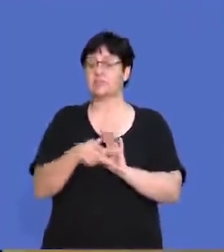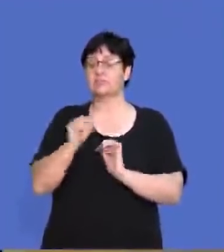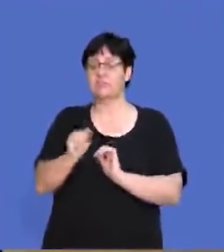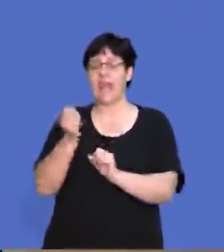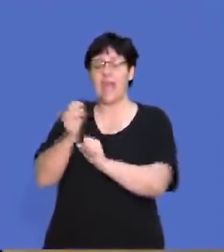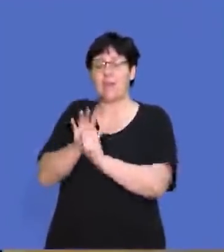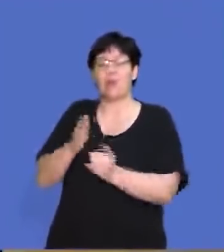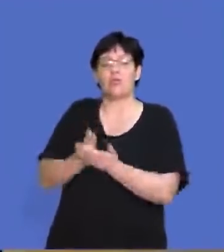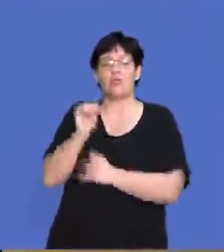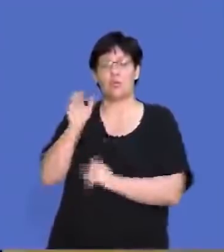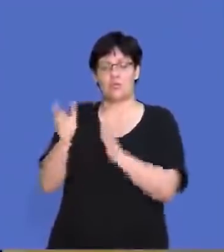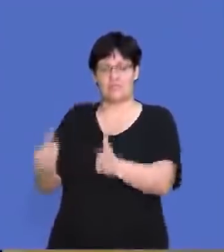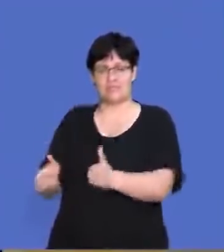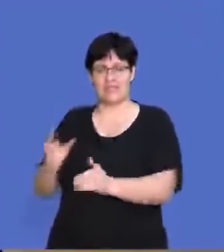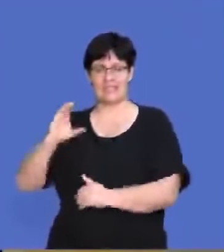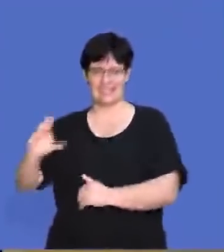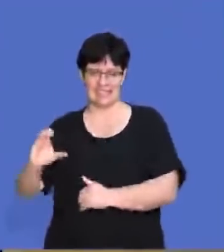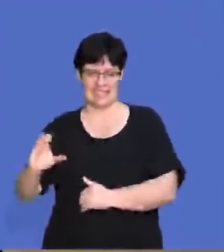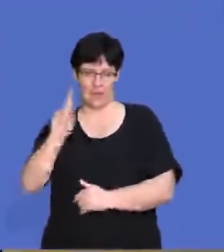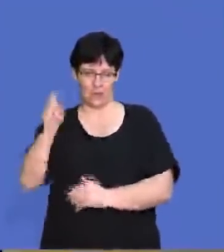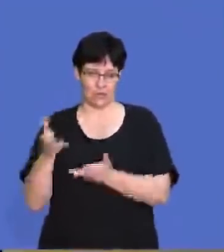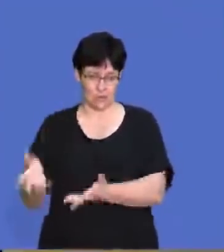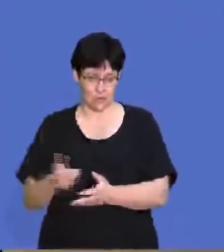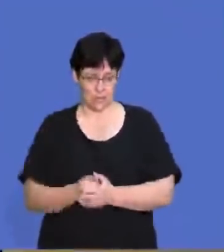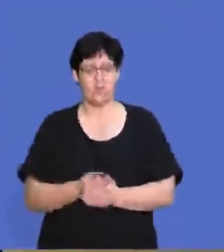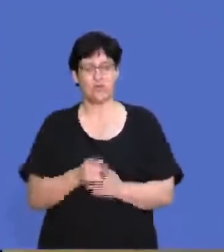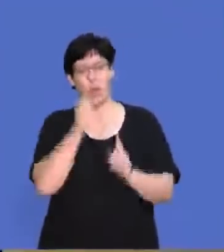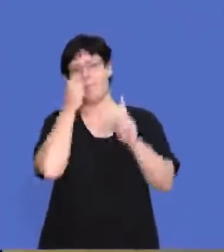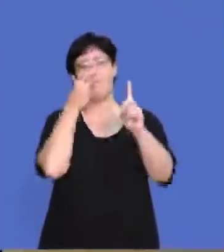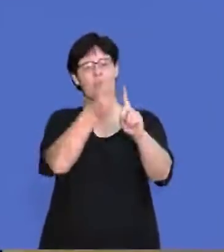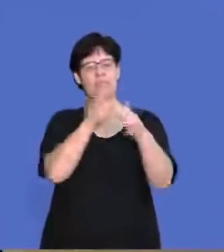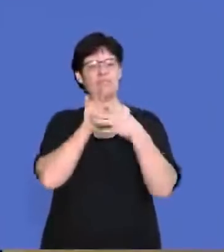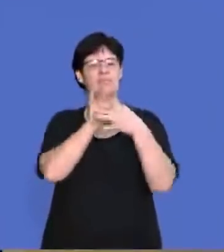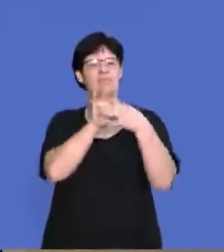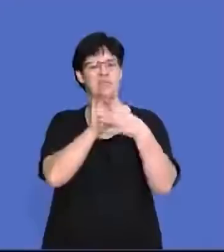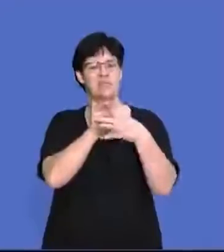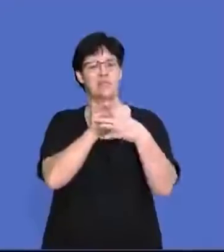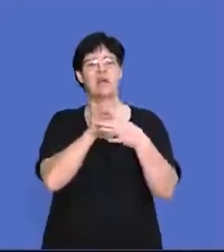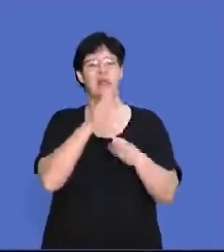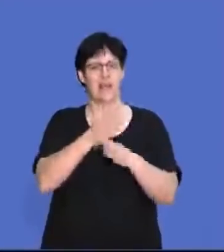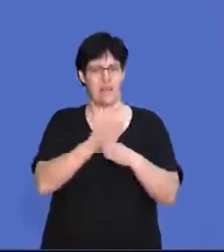essay type of question. So let's go through the answer on the purpose of the Labor Relations Act.